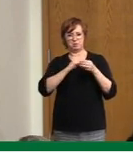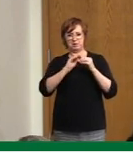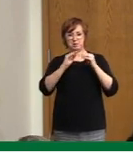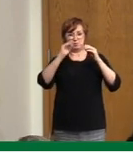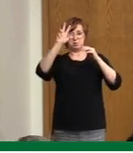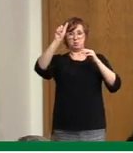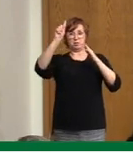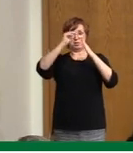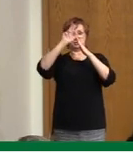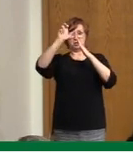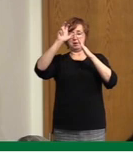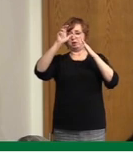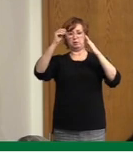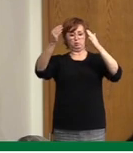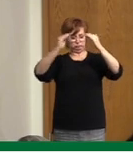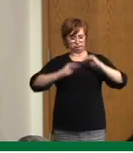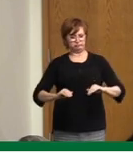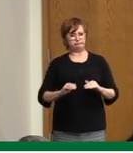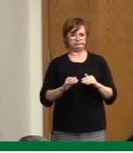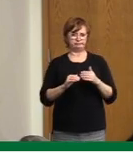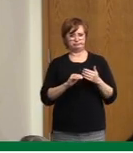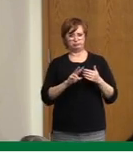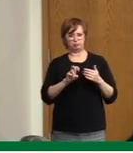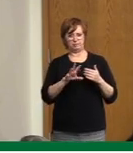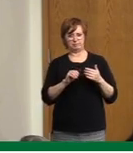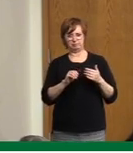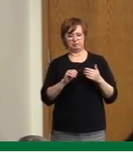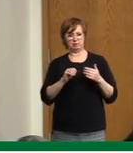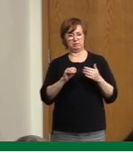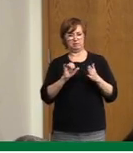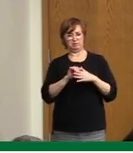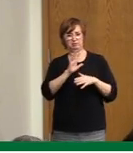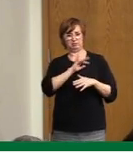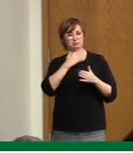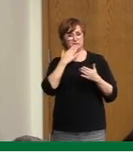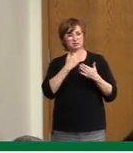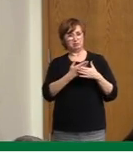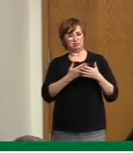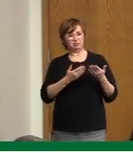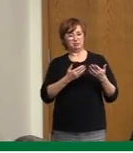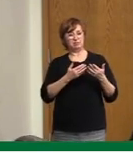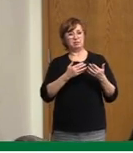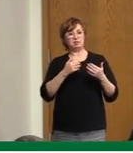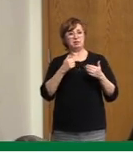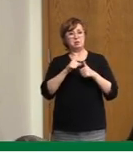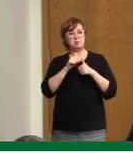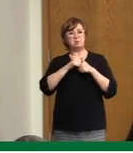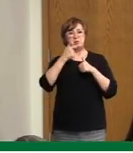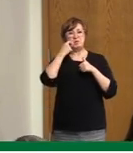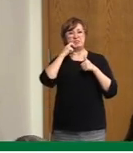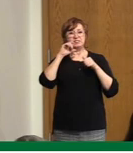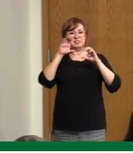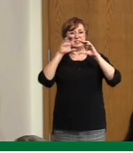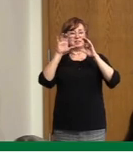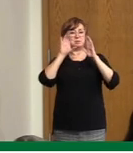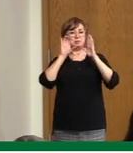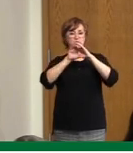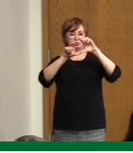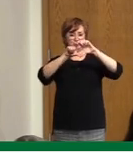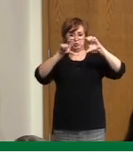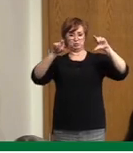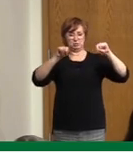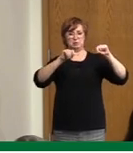lower than that. Like you said, around 250 and we're well below the blue band we saw that hockey stick curve.